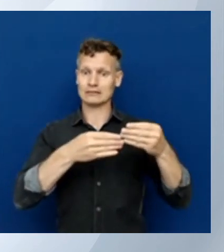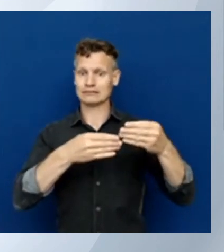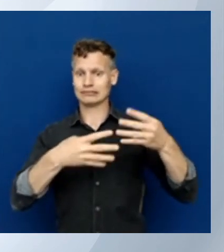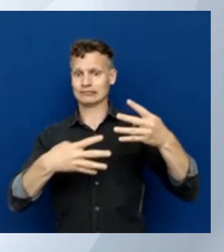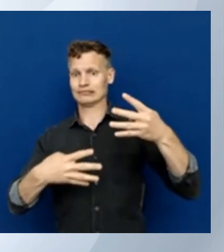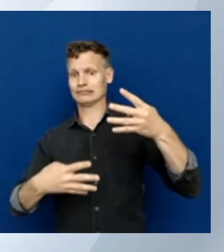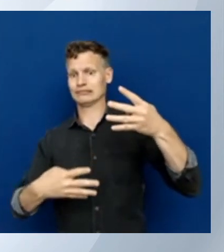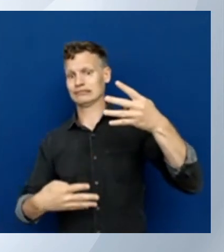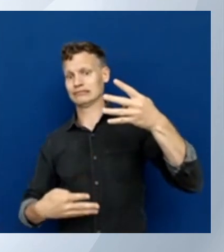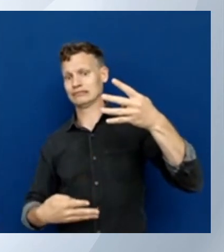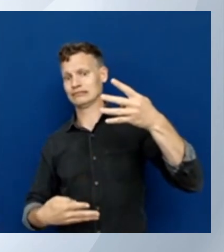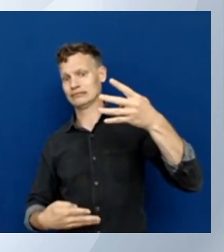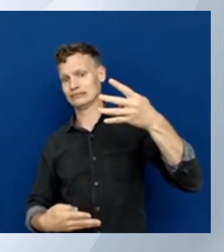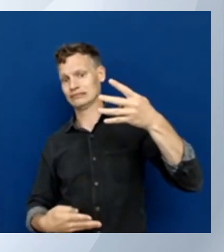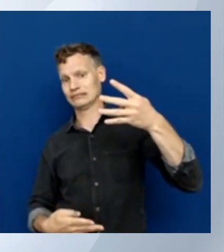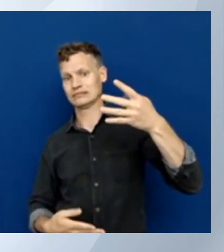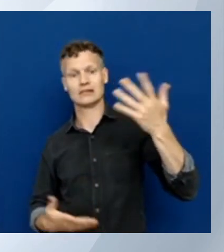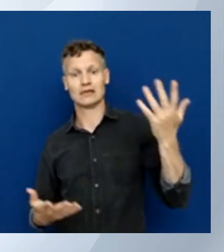think of